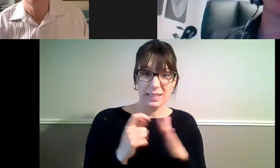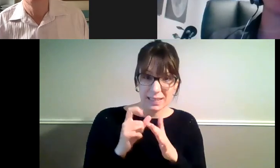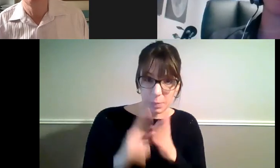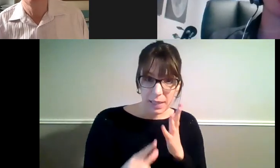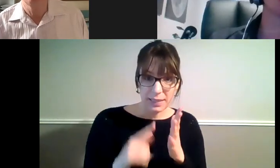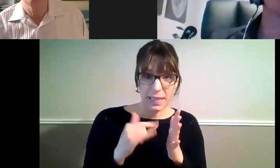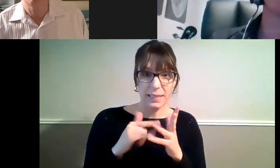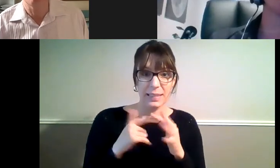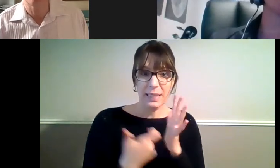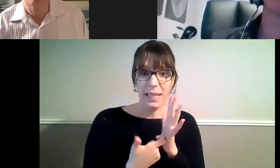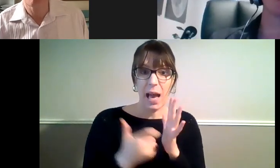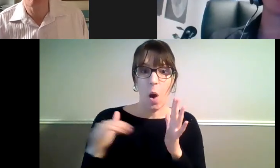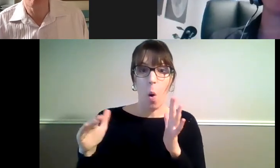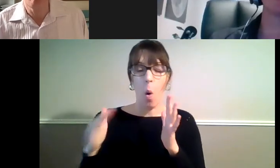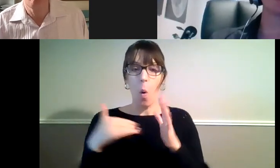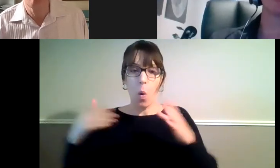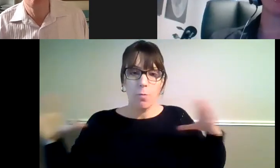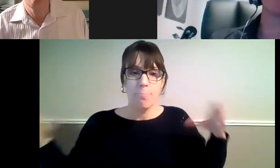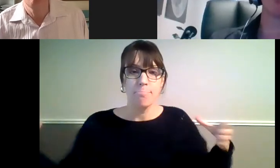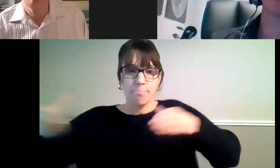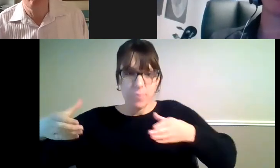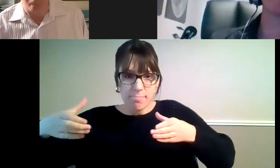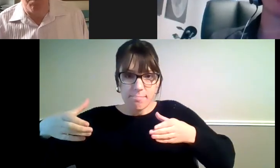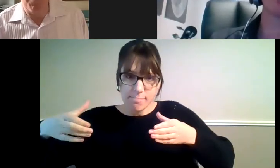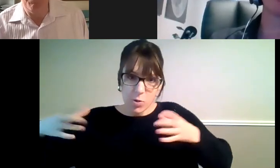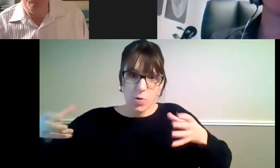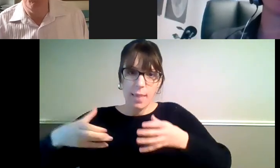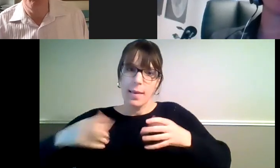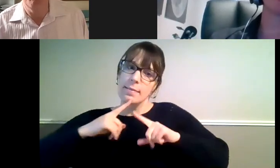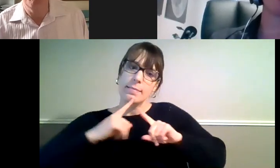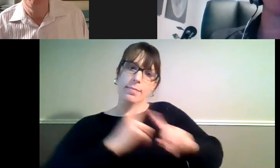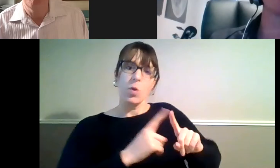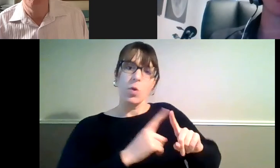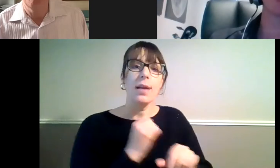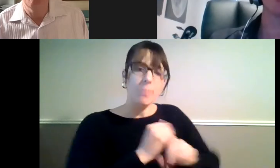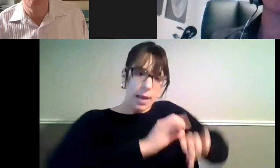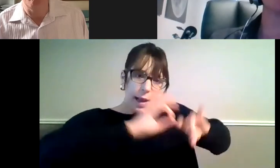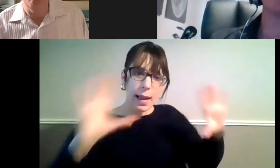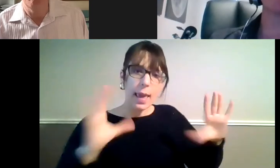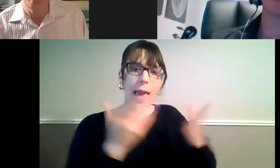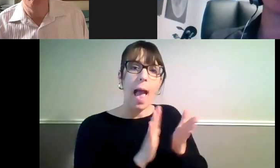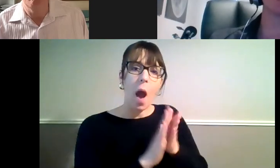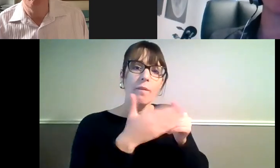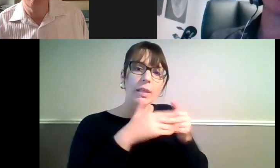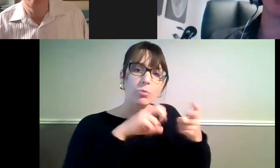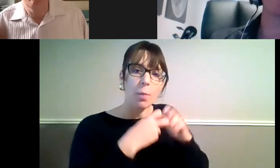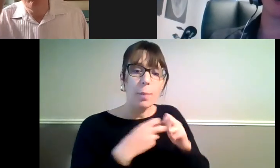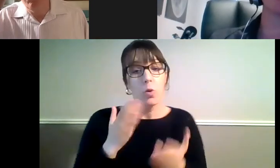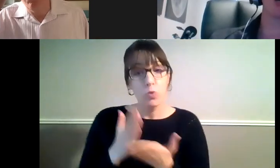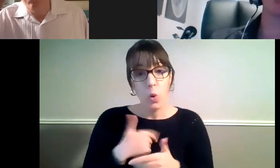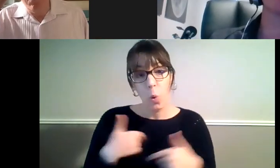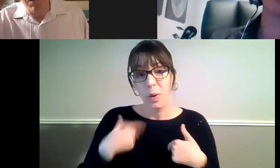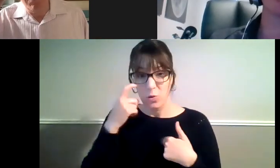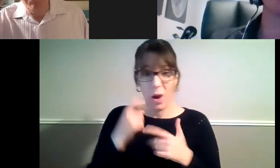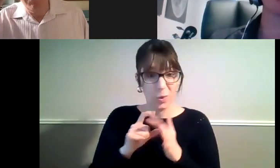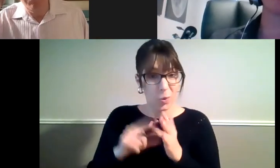united, they were all on message and they were all really clear about what the government needed to do to fix the problem. So that's what we're trying to do with this campaign